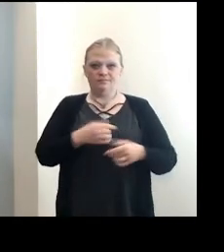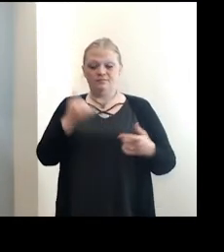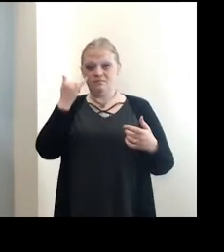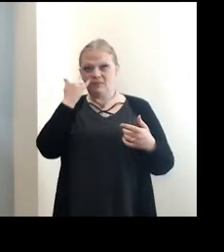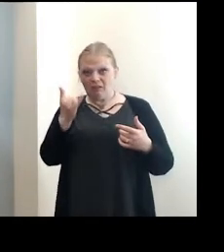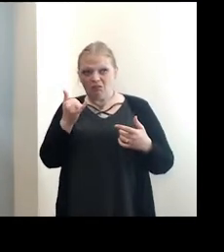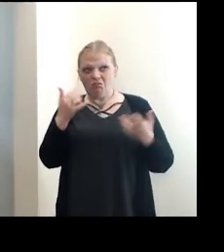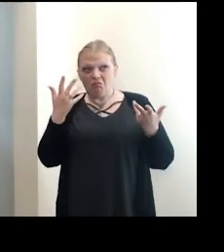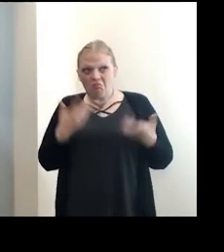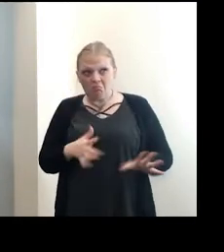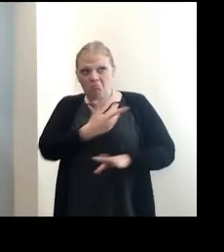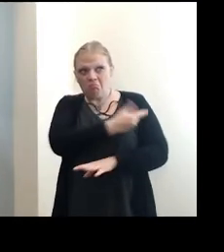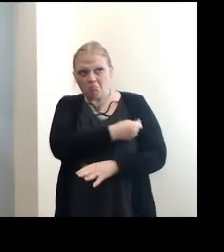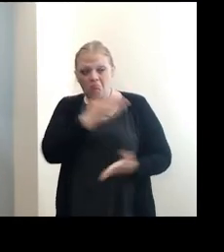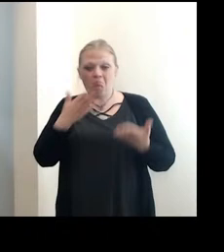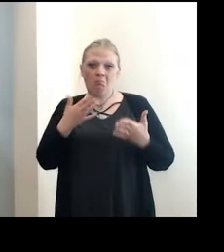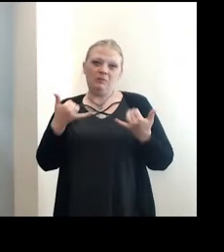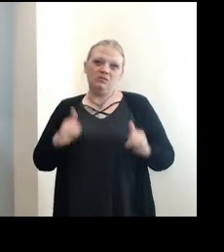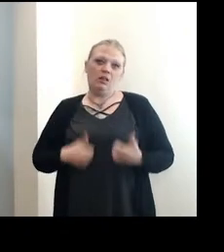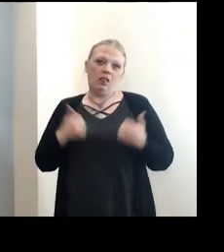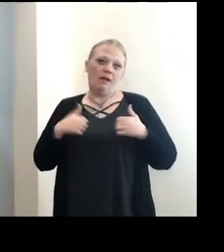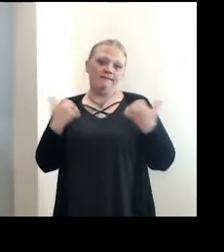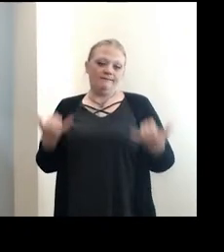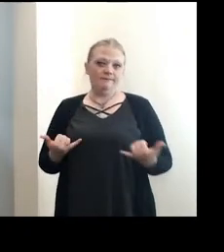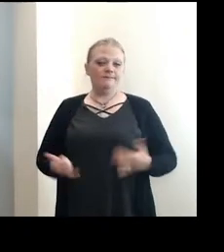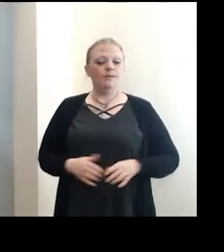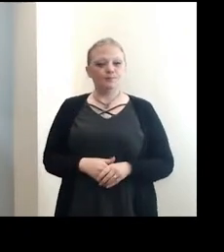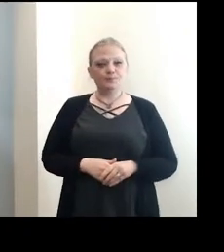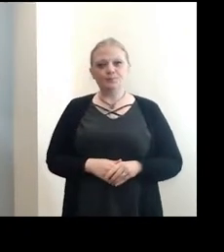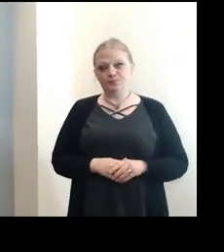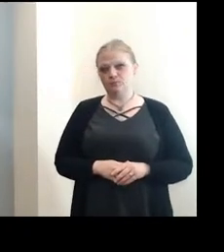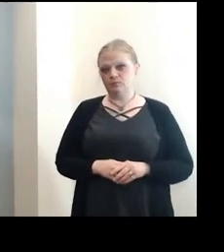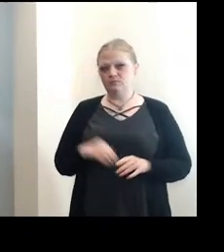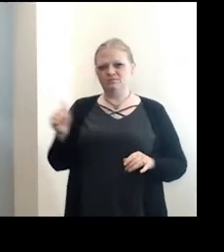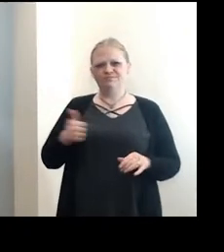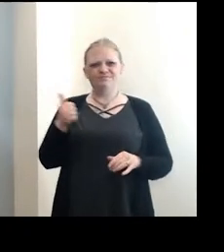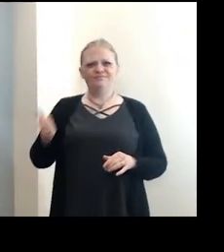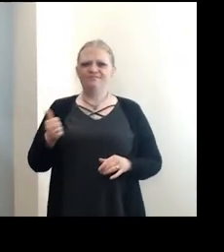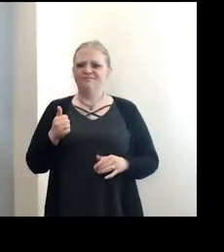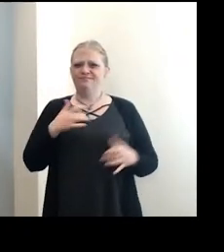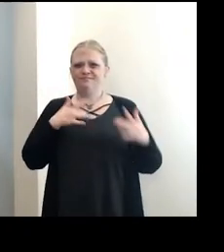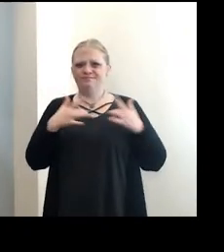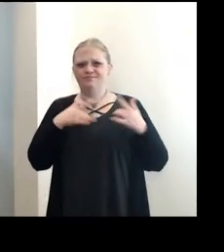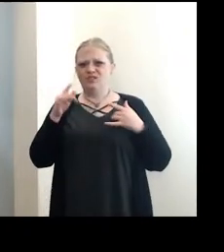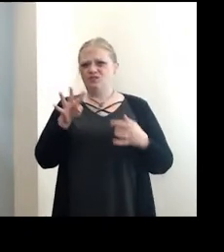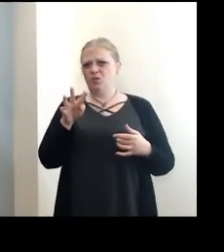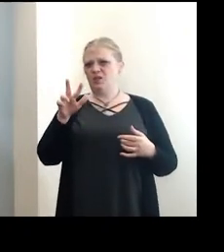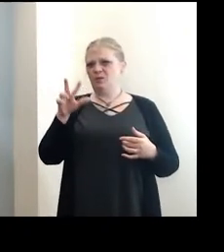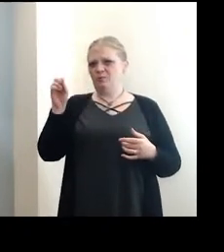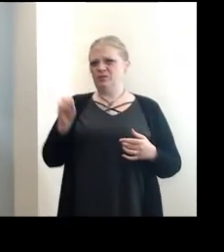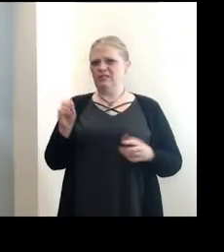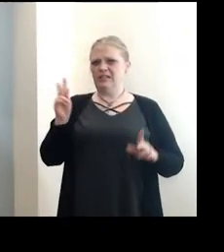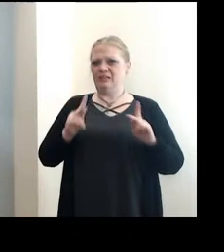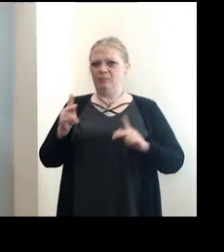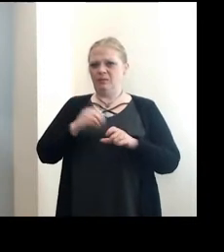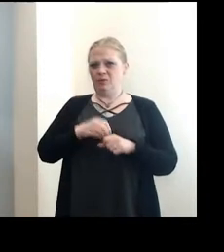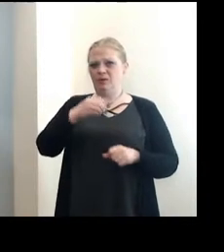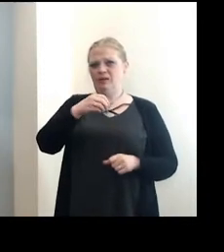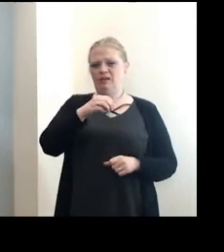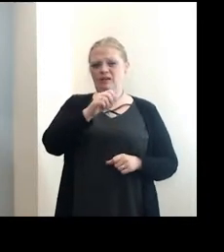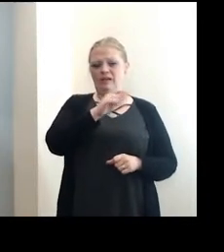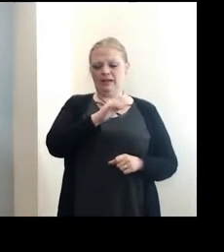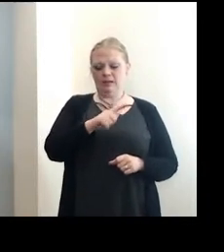vaccinated, maybe they'd be with us today. The other thing that's distressing is 43% of the people in April and May